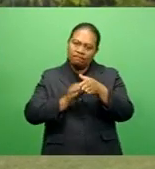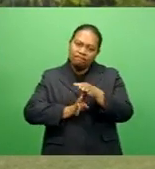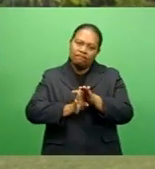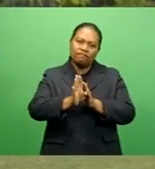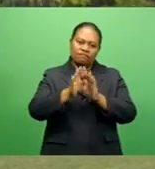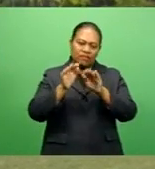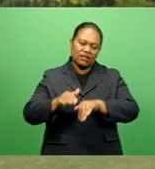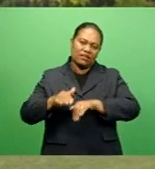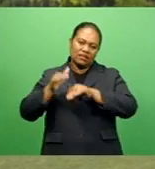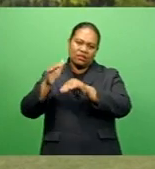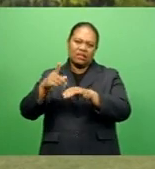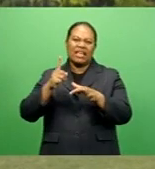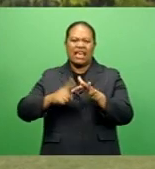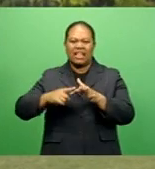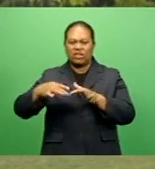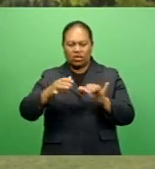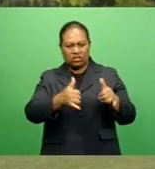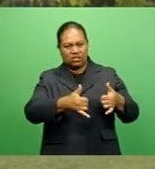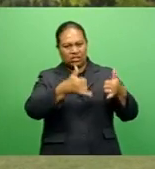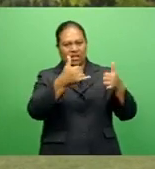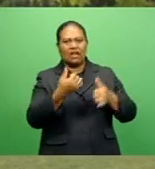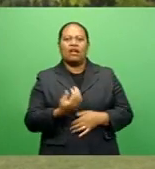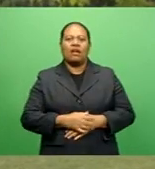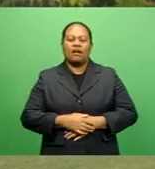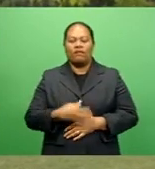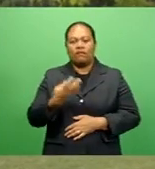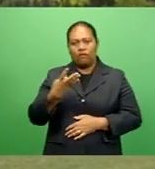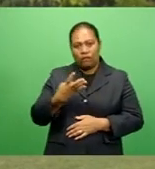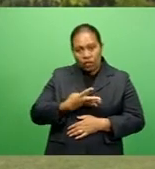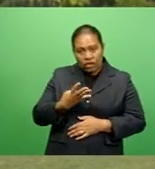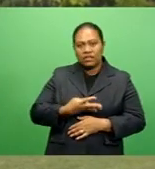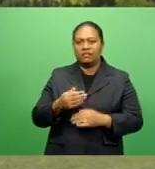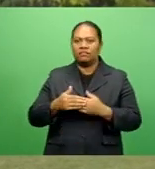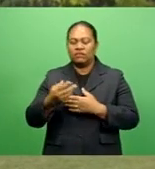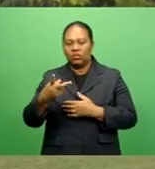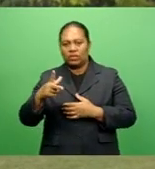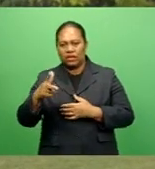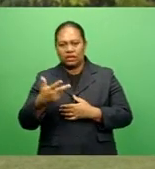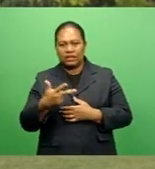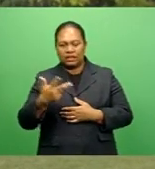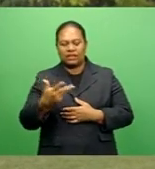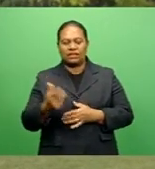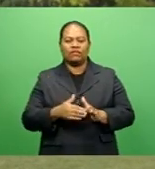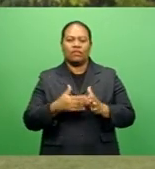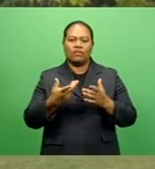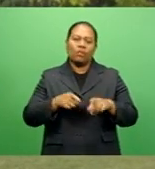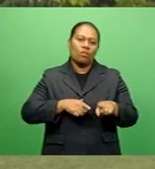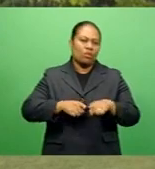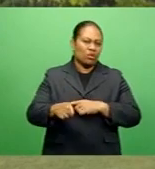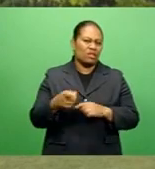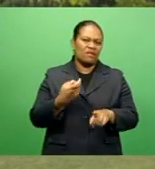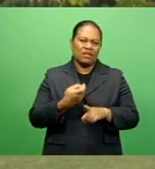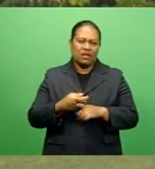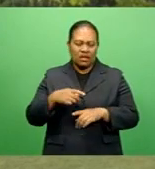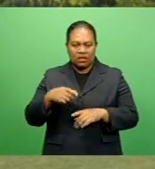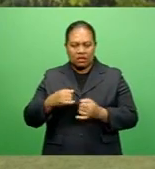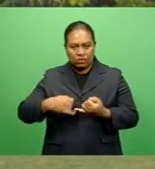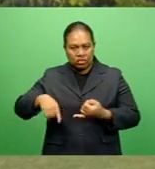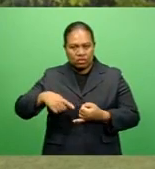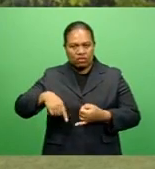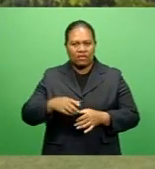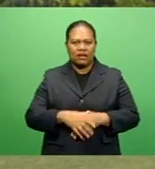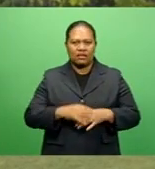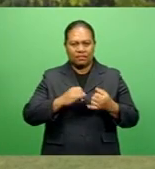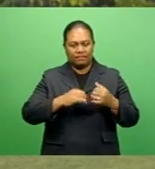participating in the Escort Shield from 14 to 18. This means the top four team from the Koroturanga Shield will progress to the Escort Shield.